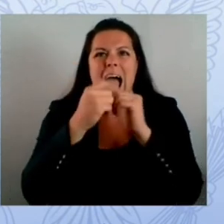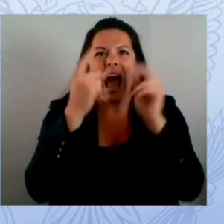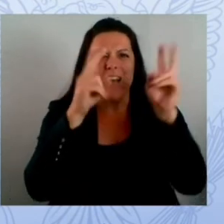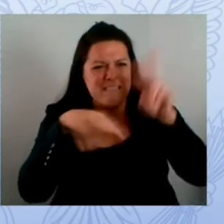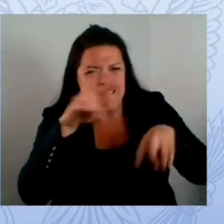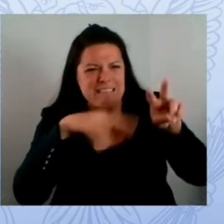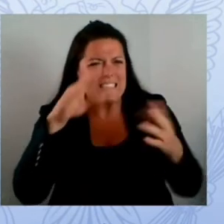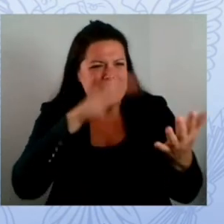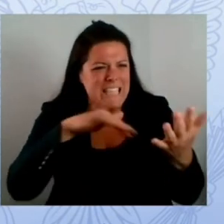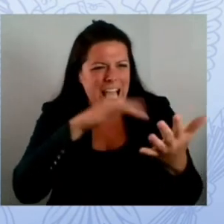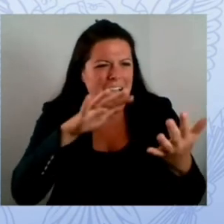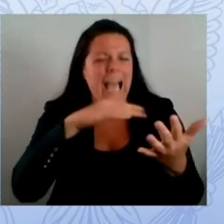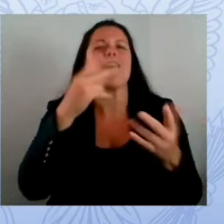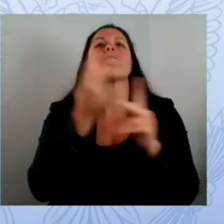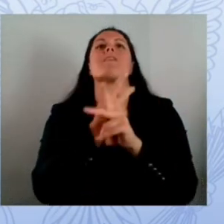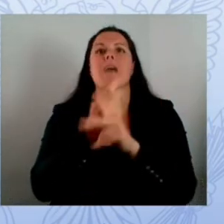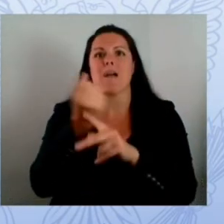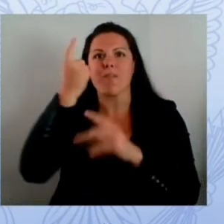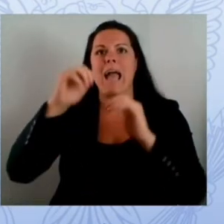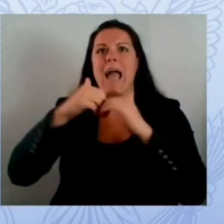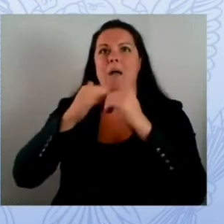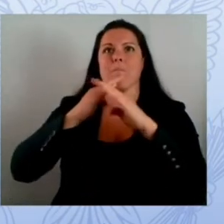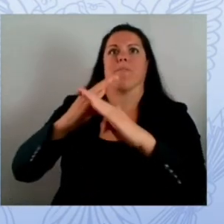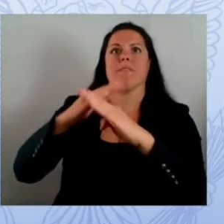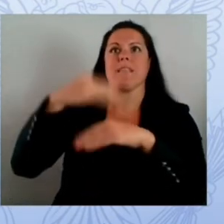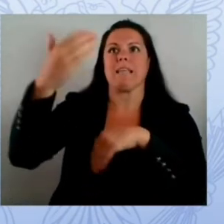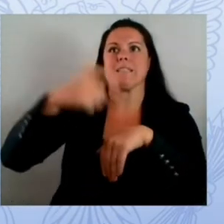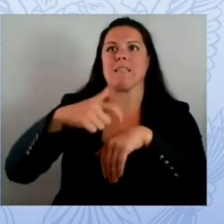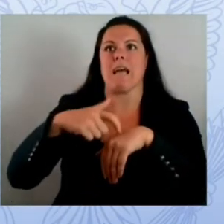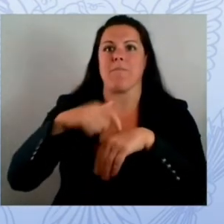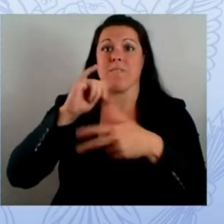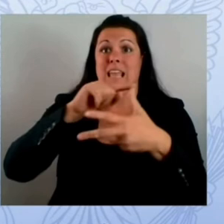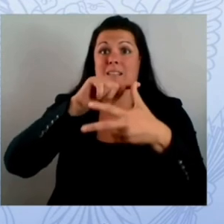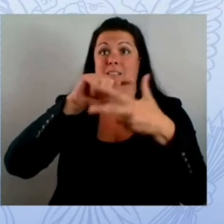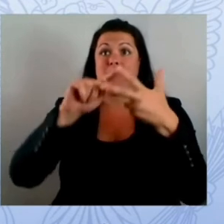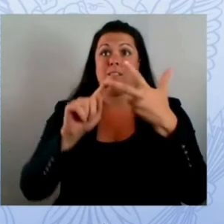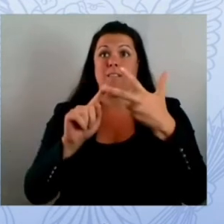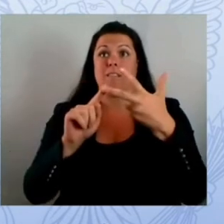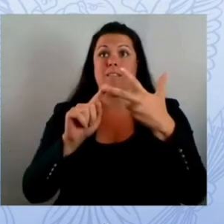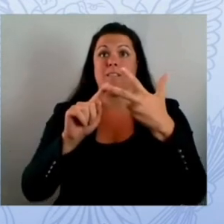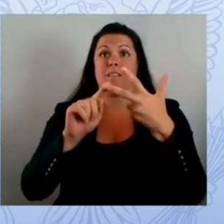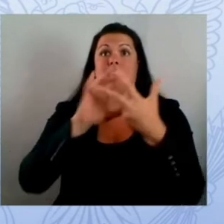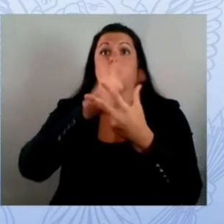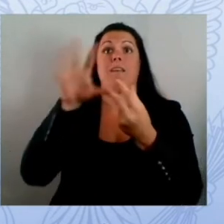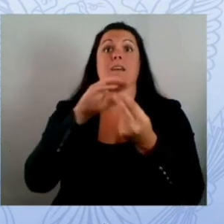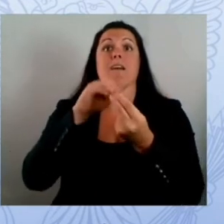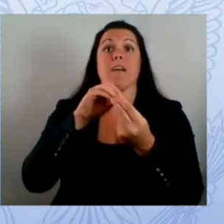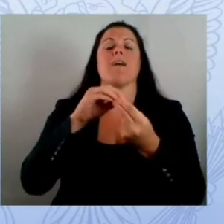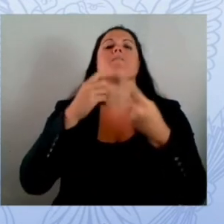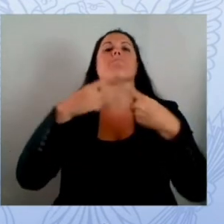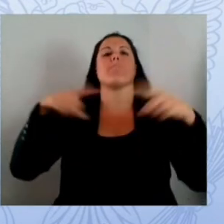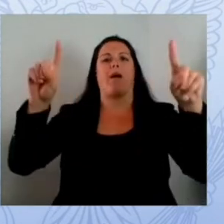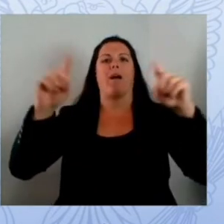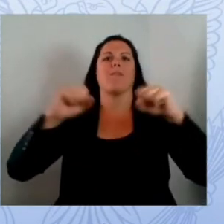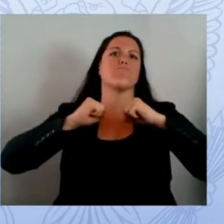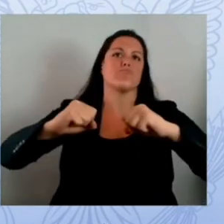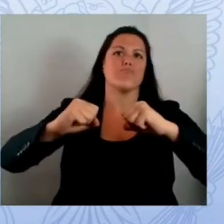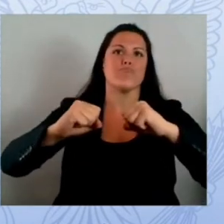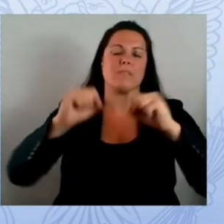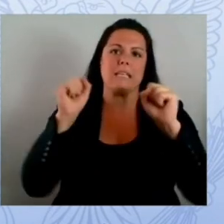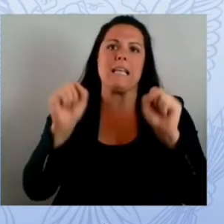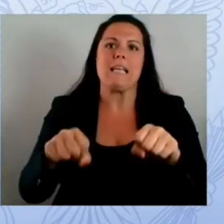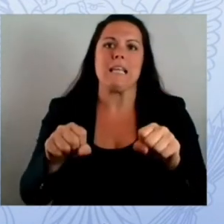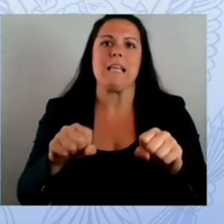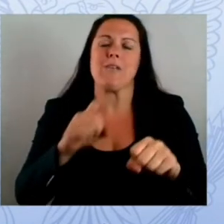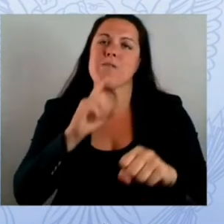of those efforts proved powerful post incident we were able to restore all